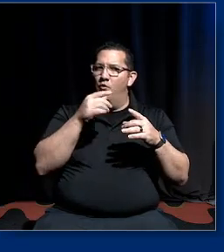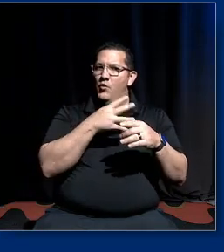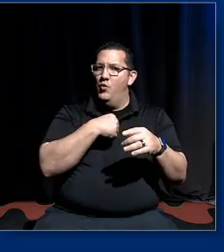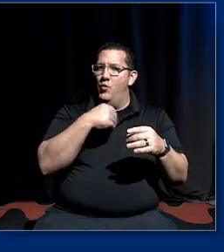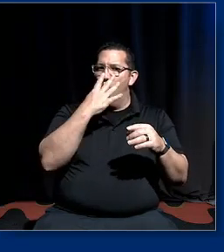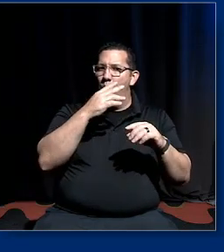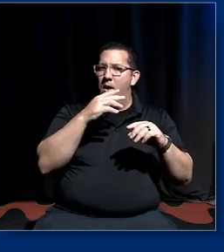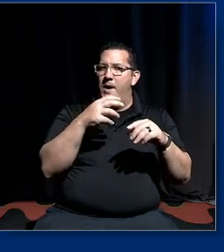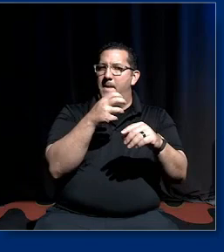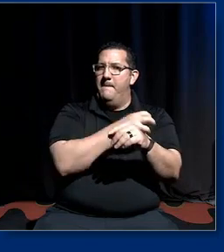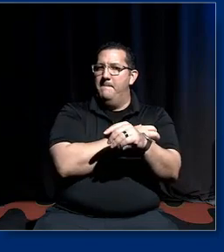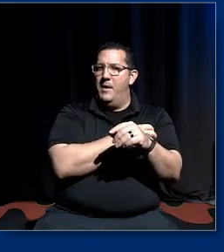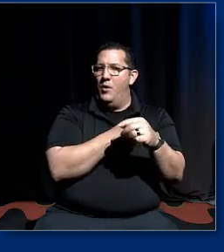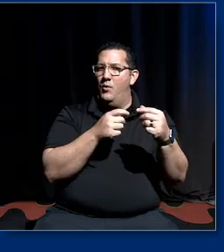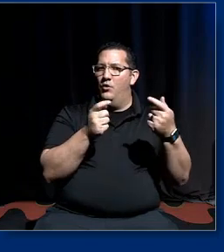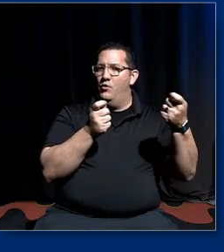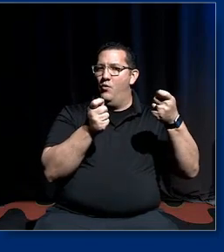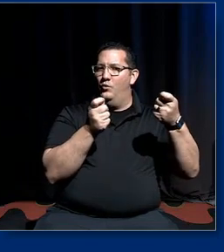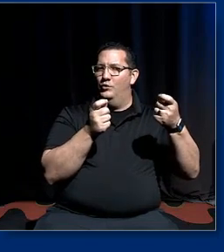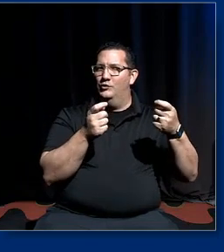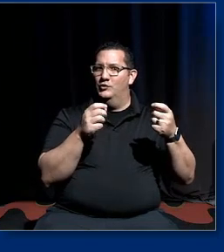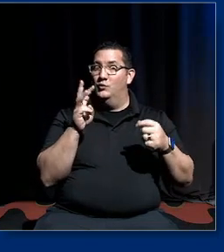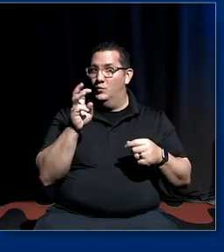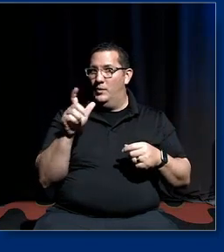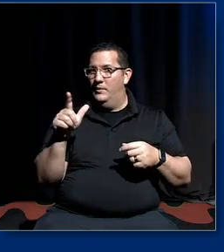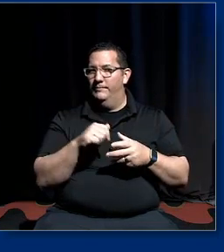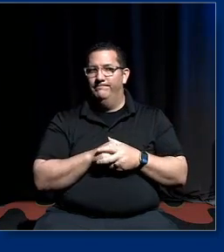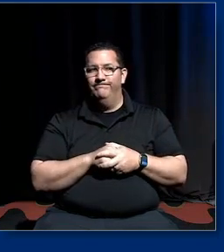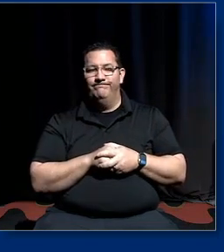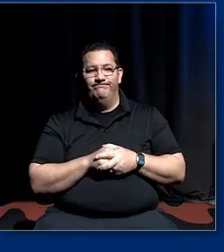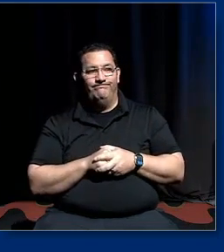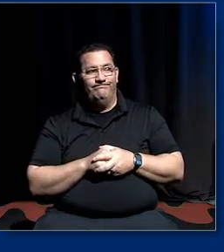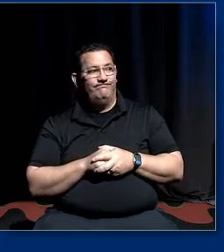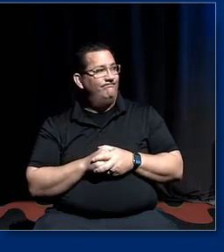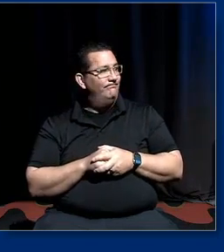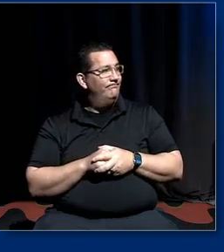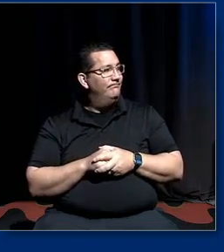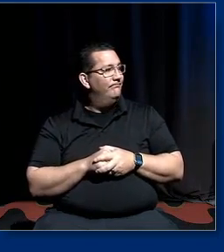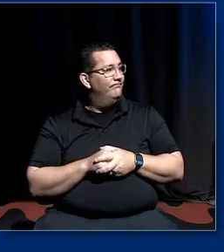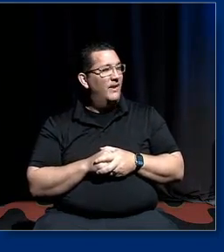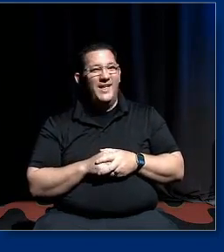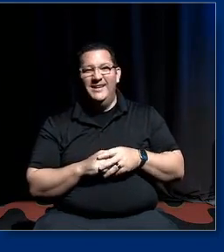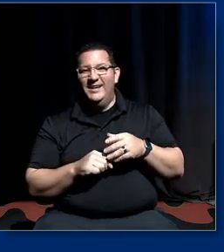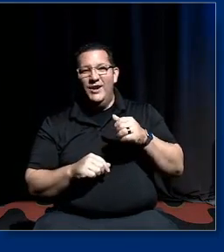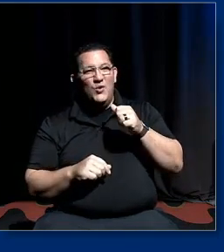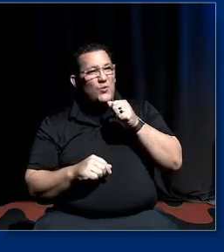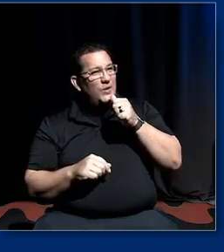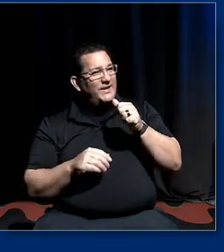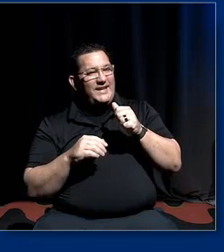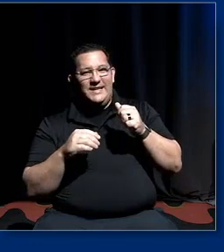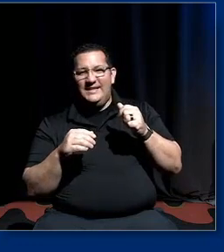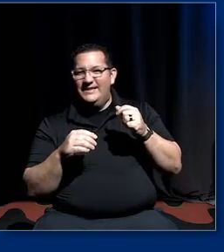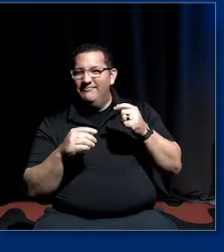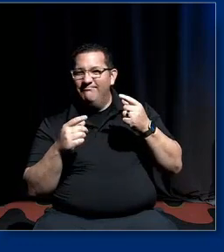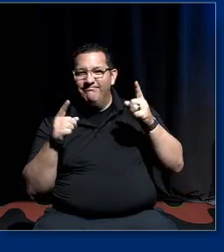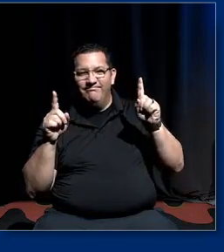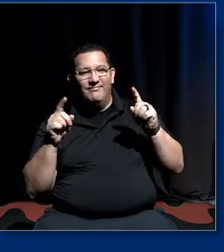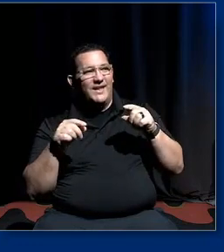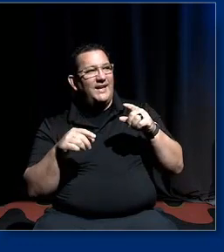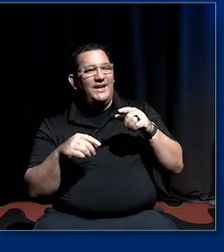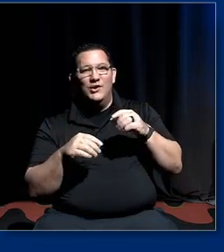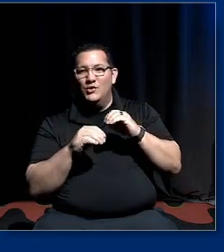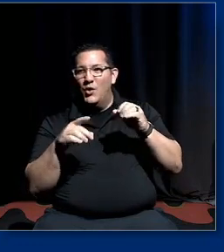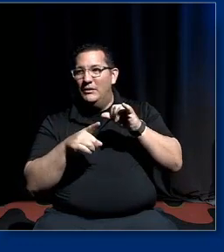holders very very well we didn't make it sorry we were supposed to make it out of this session but it's okay i hope